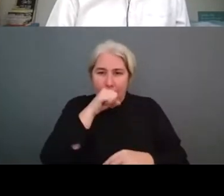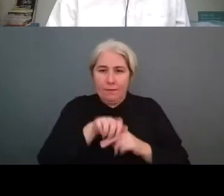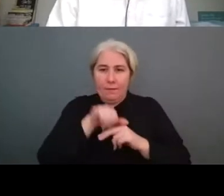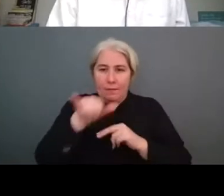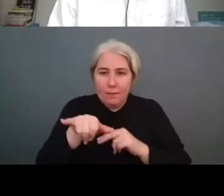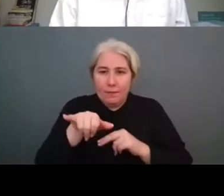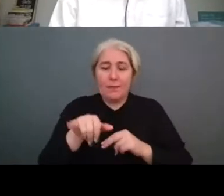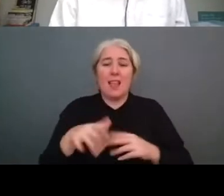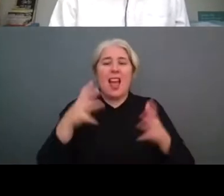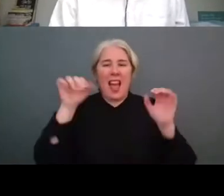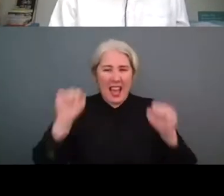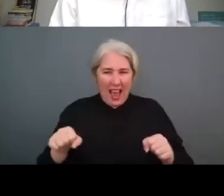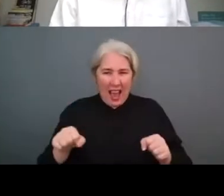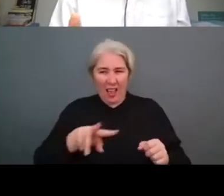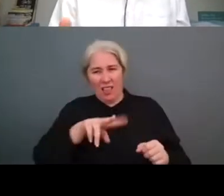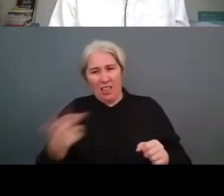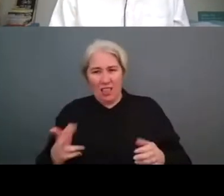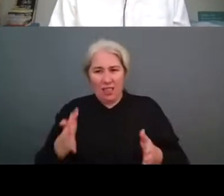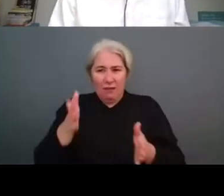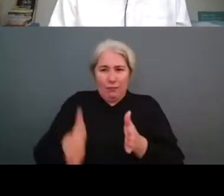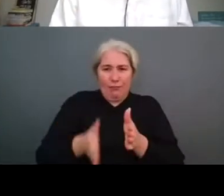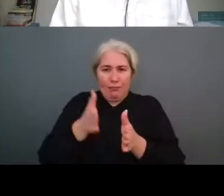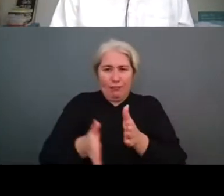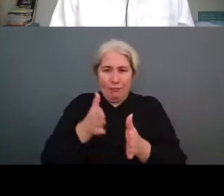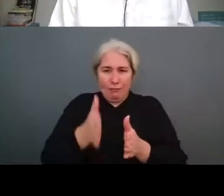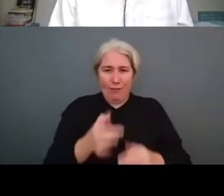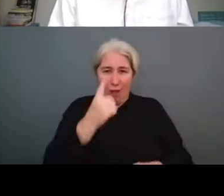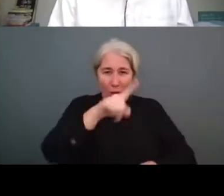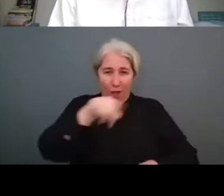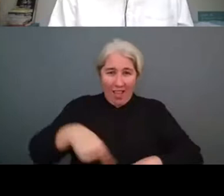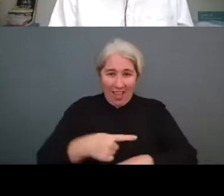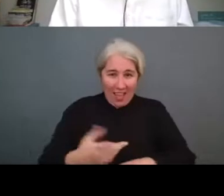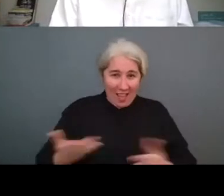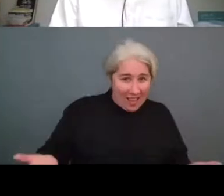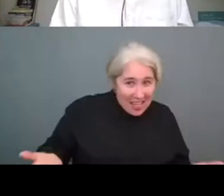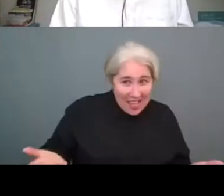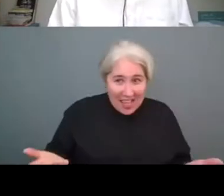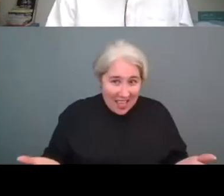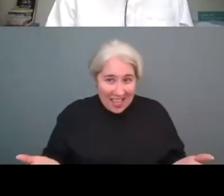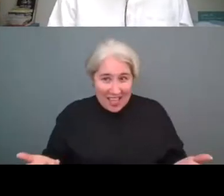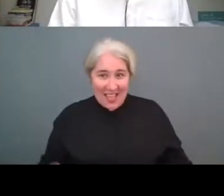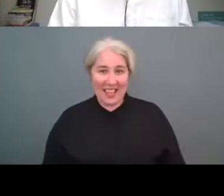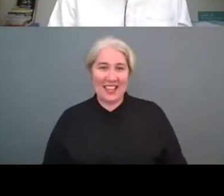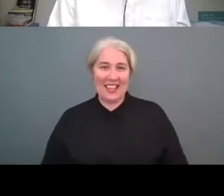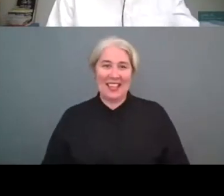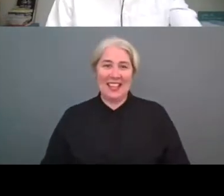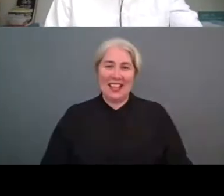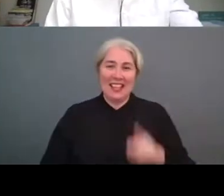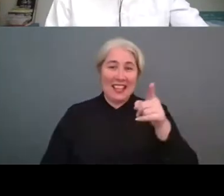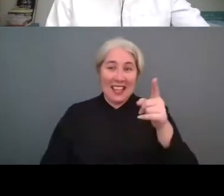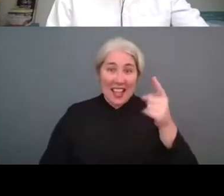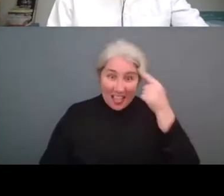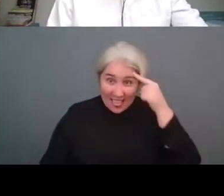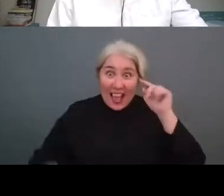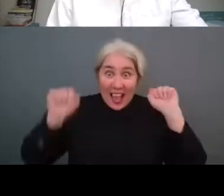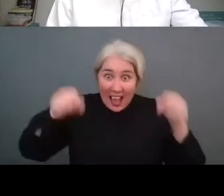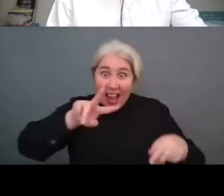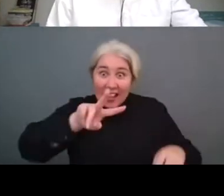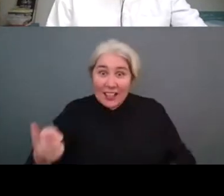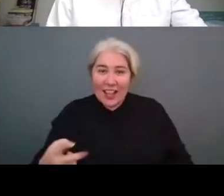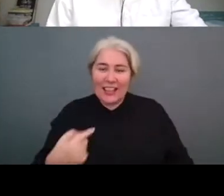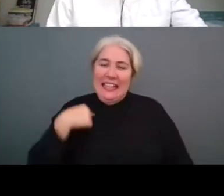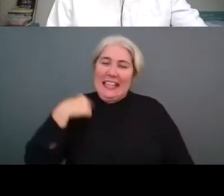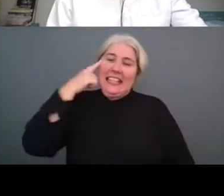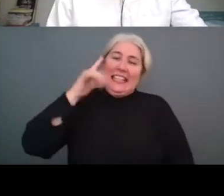well i don't i don't think we can yet um not yet uh or we will not